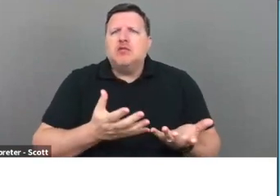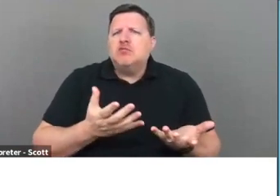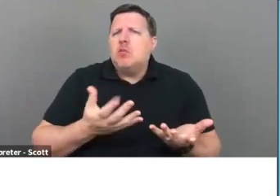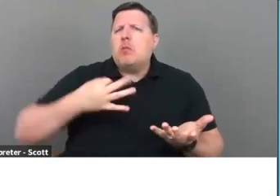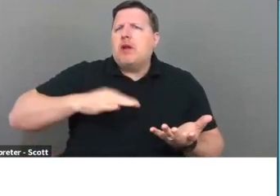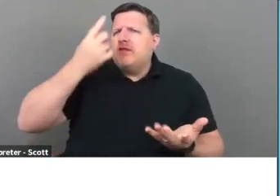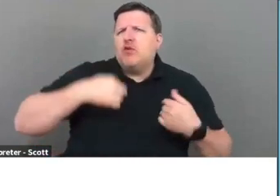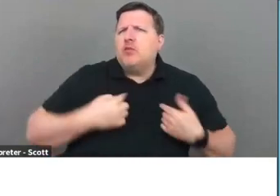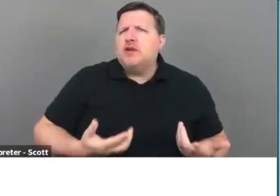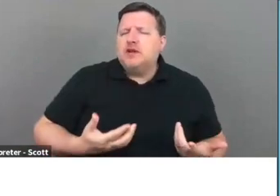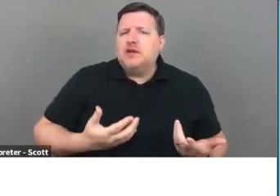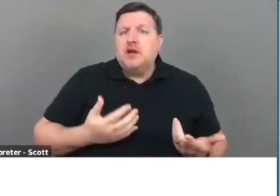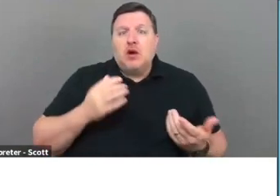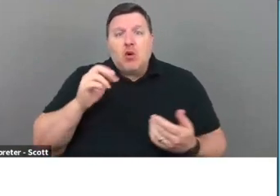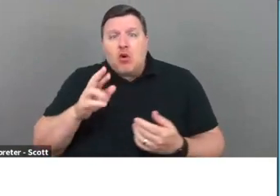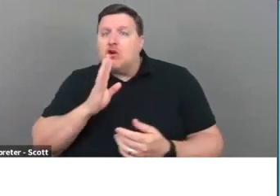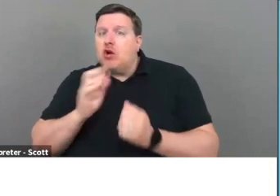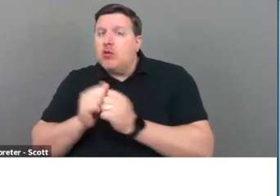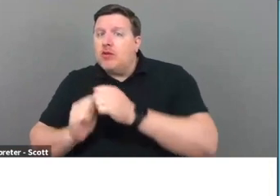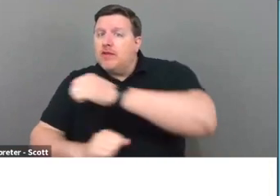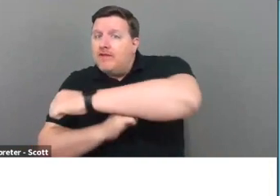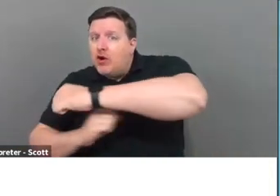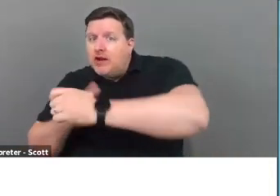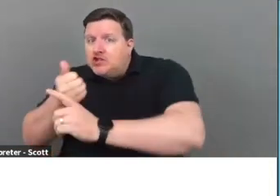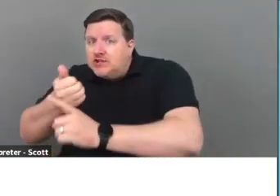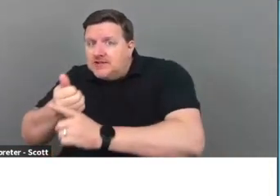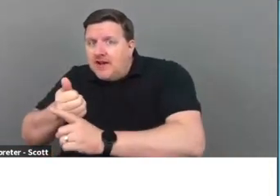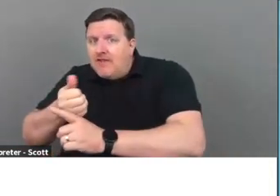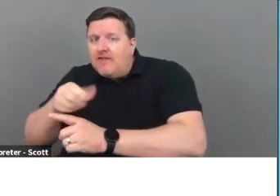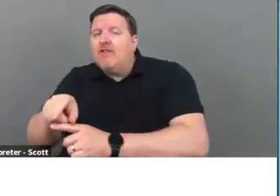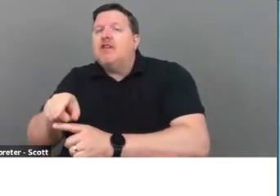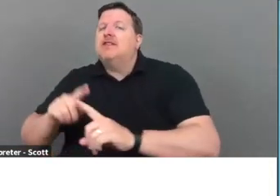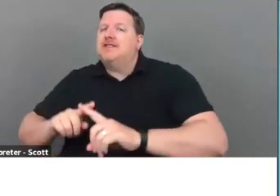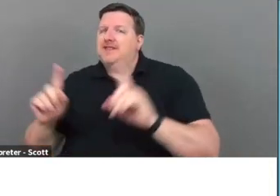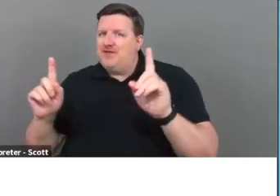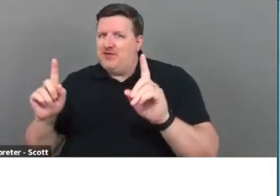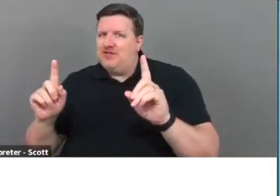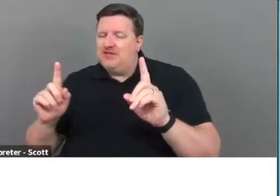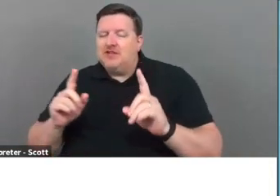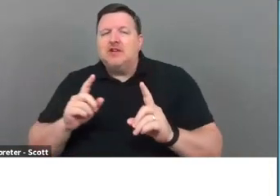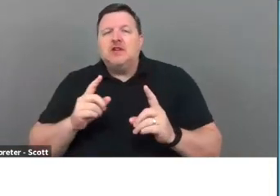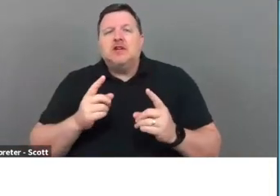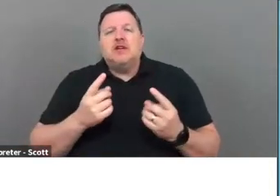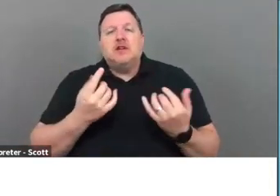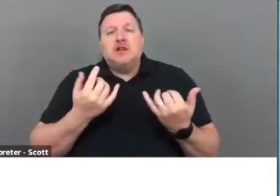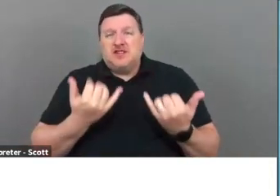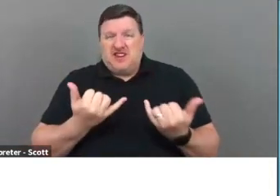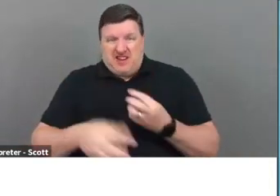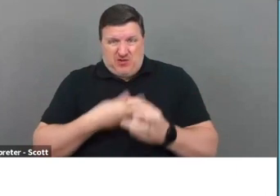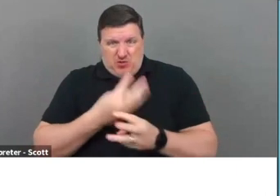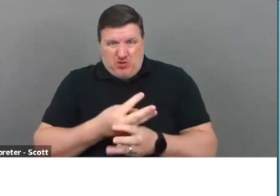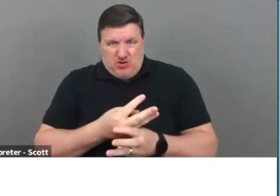Or are you talking to a foundation, which is going to be slightly different? Now, in today's world,